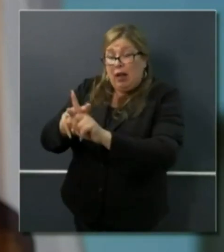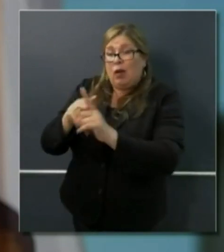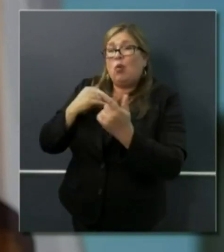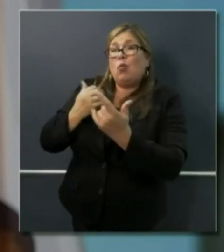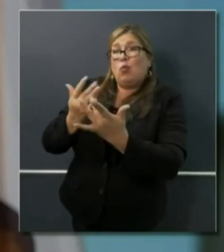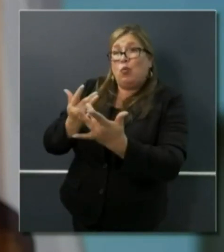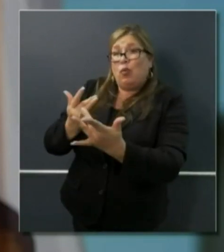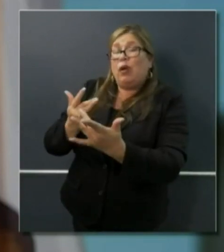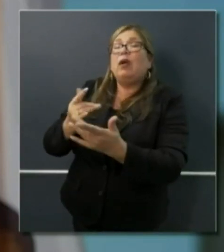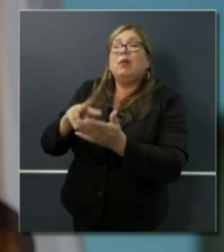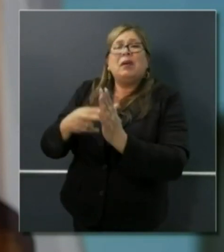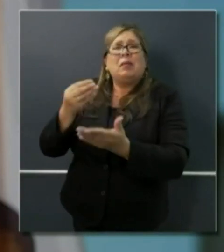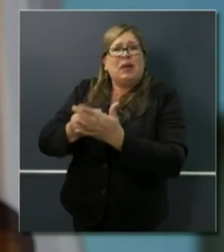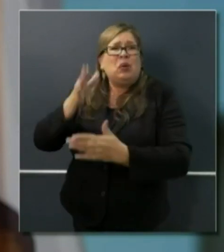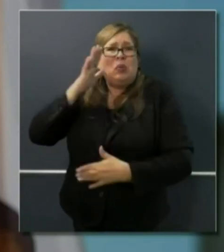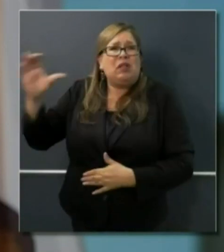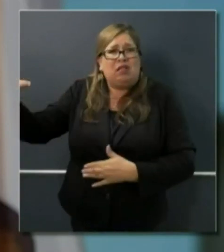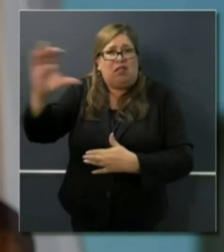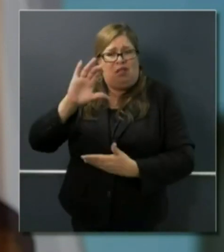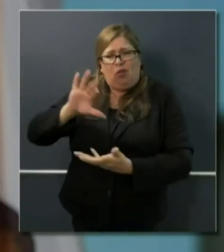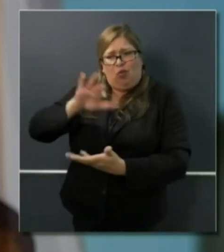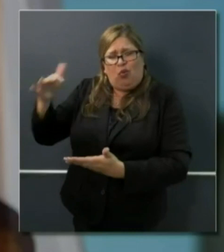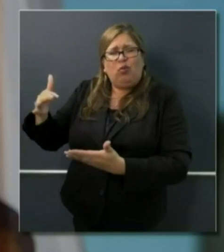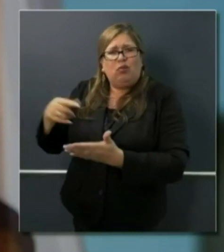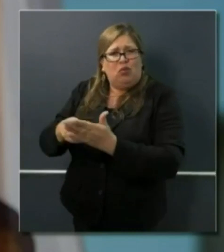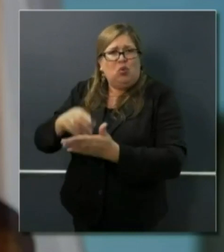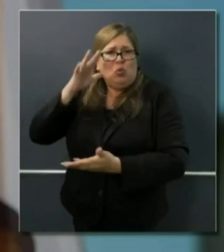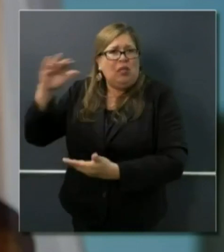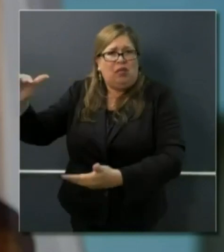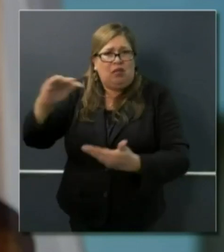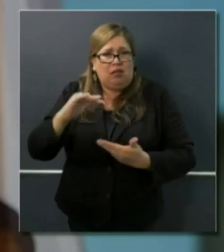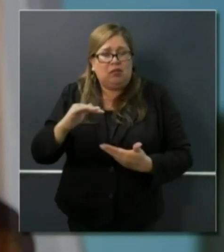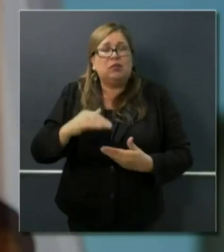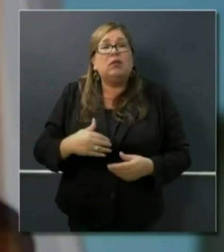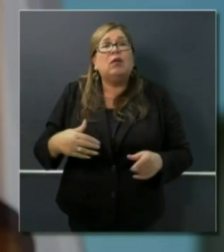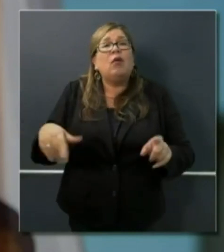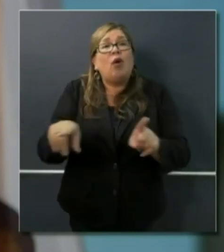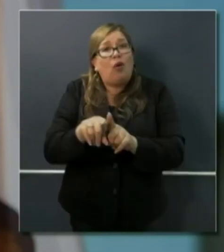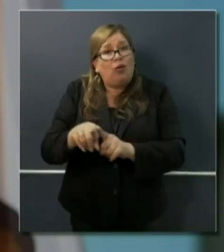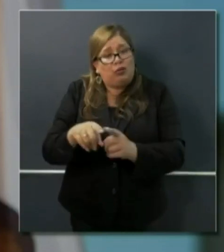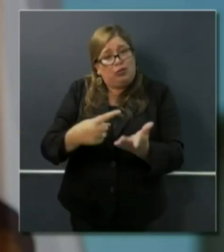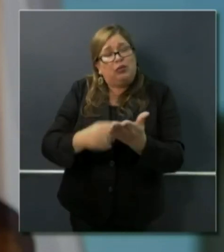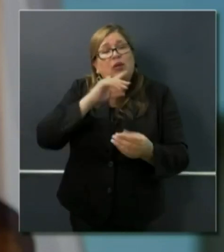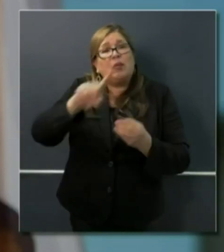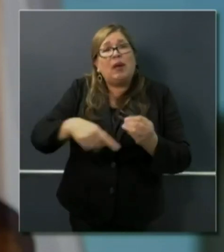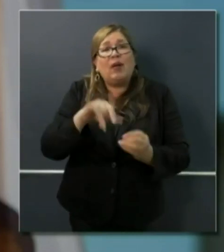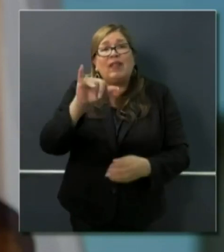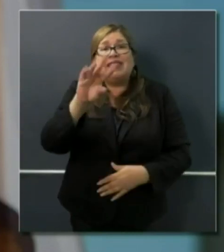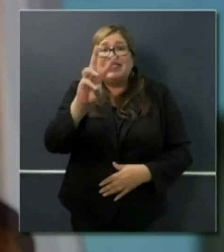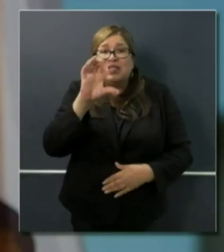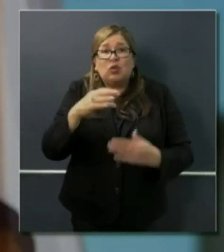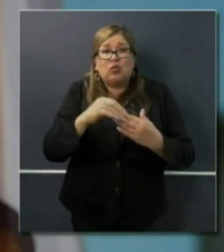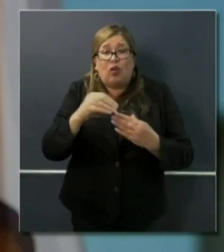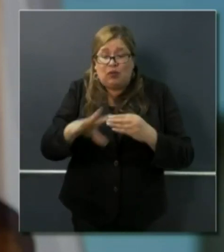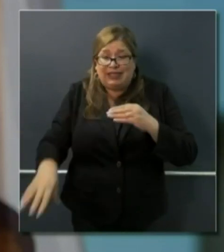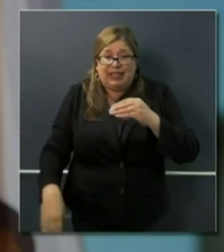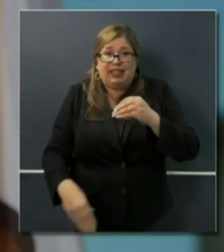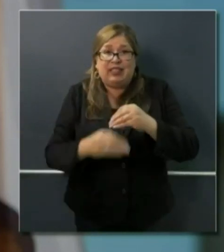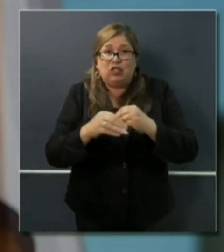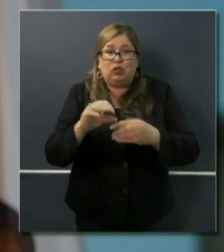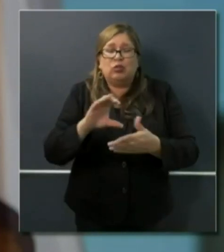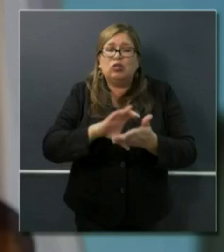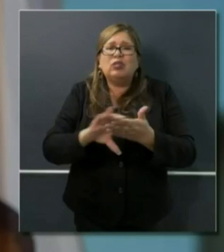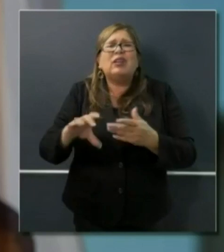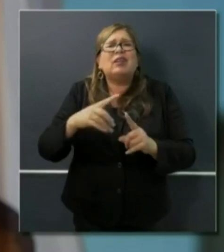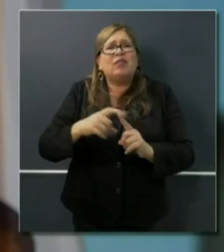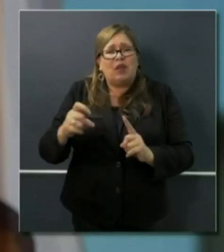it relates to the $600 per week additional check that are being received from the federal